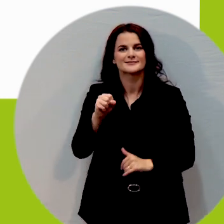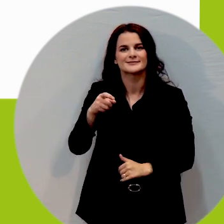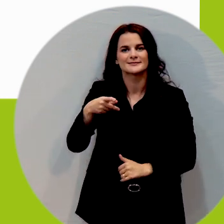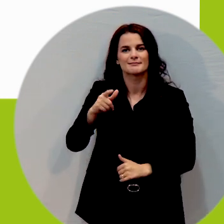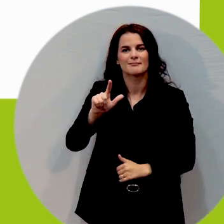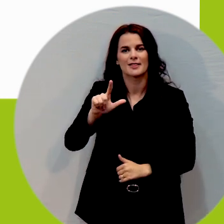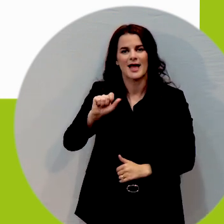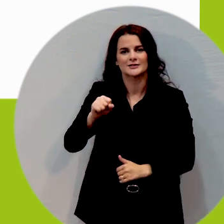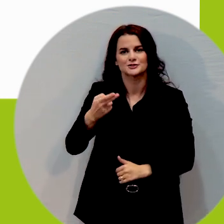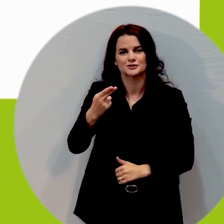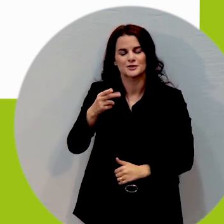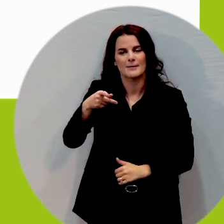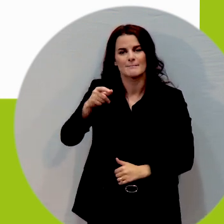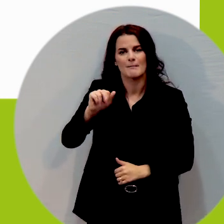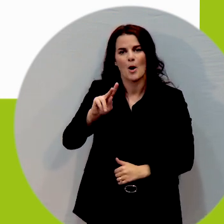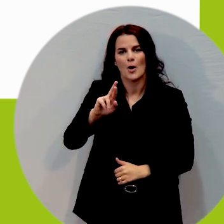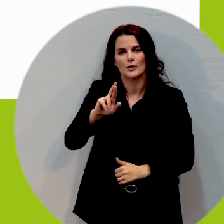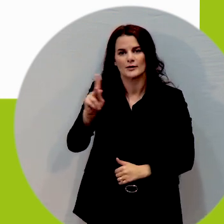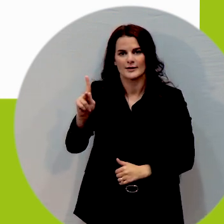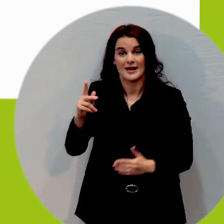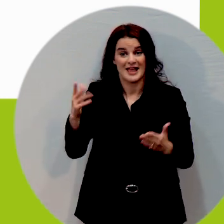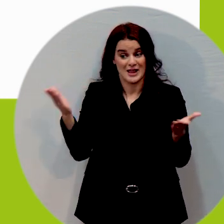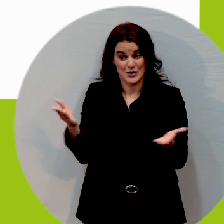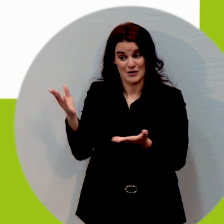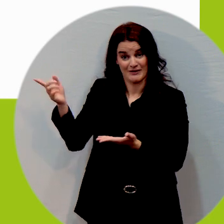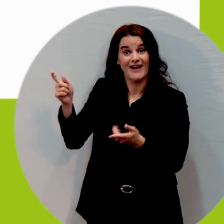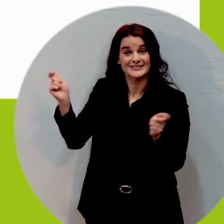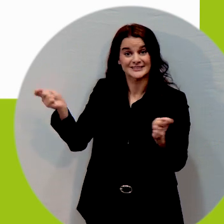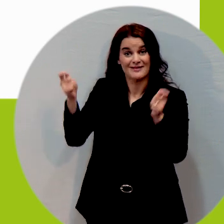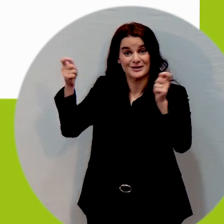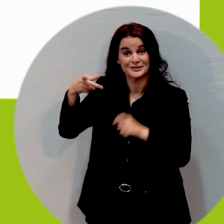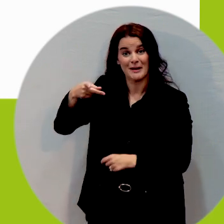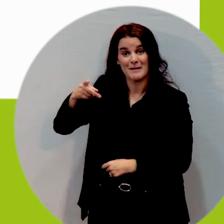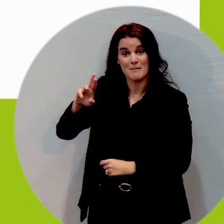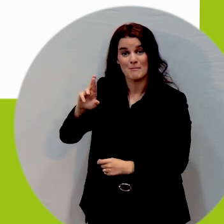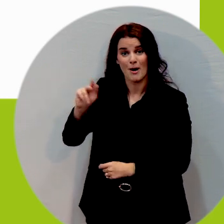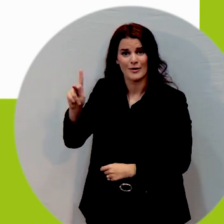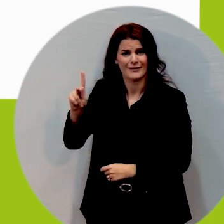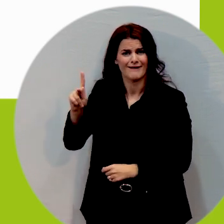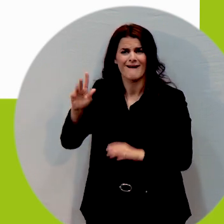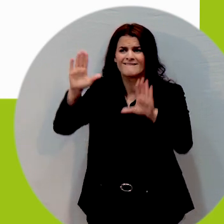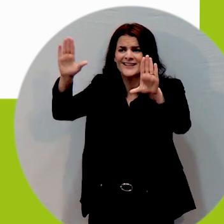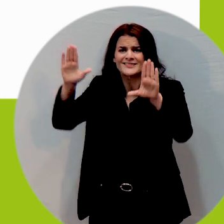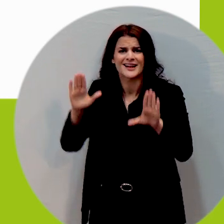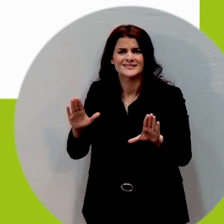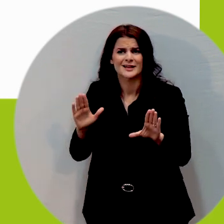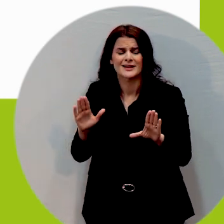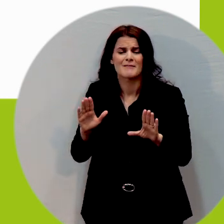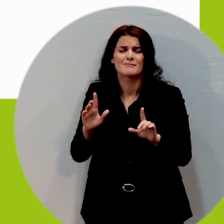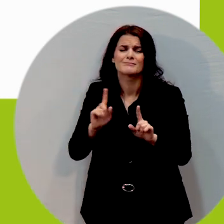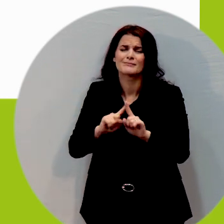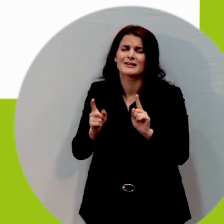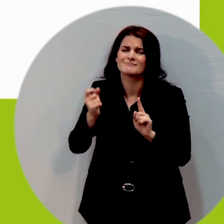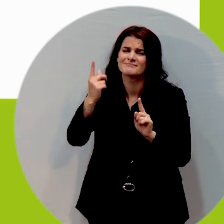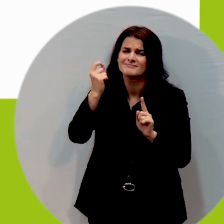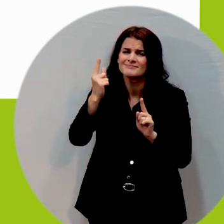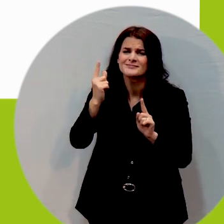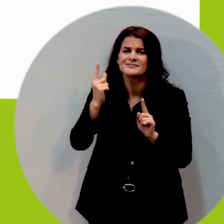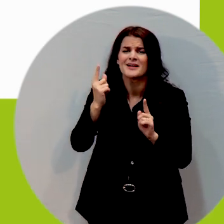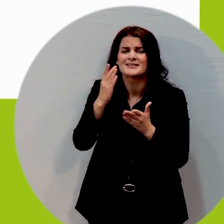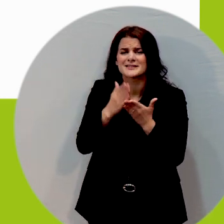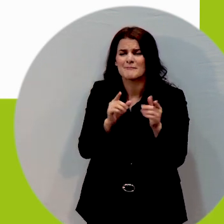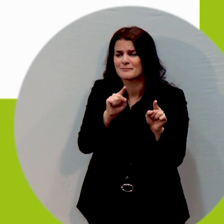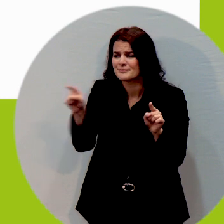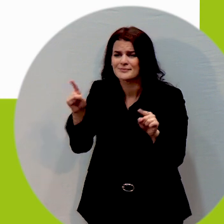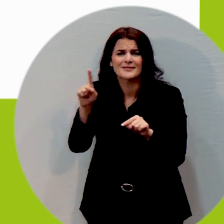but some people may not be able to use it to use as wheelchair users so what we're